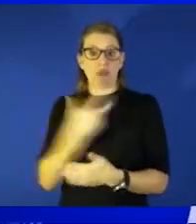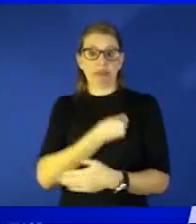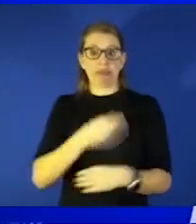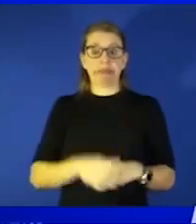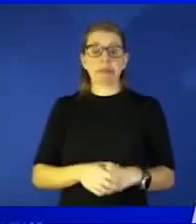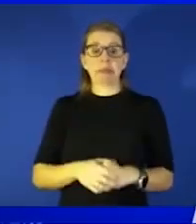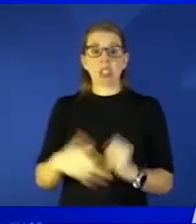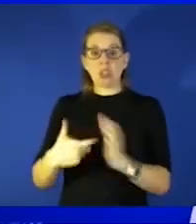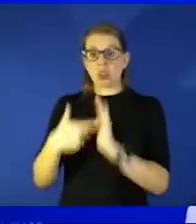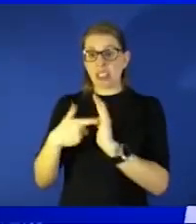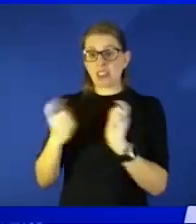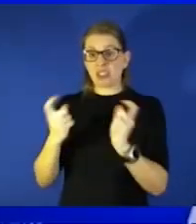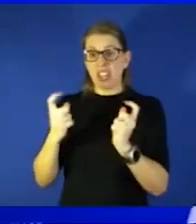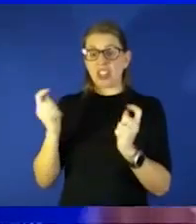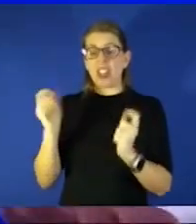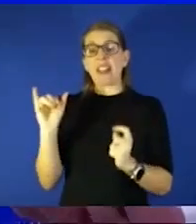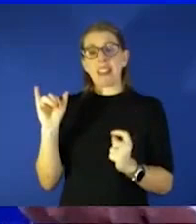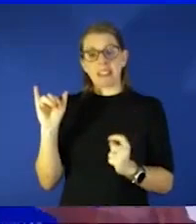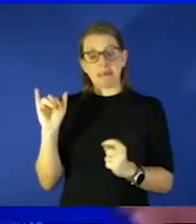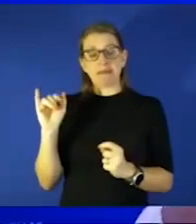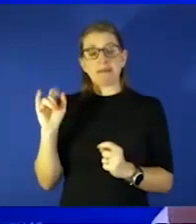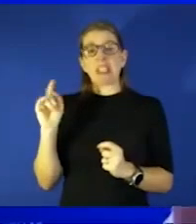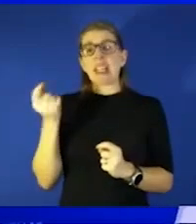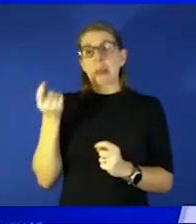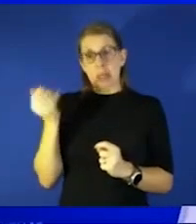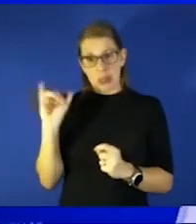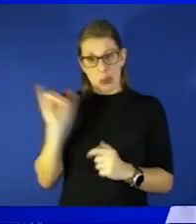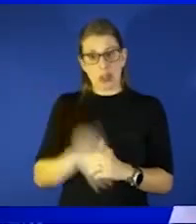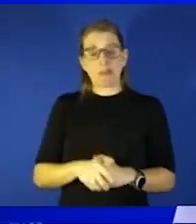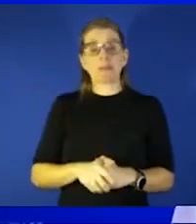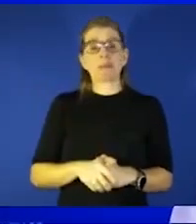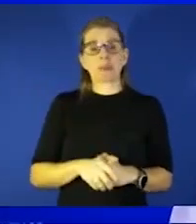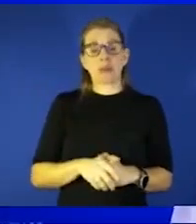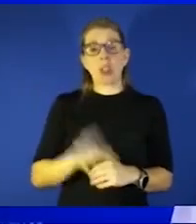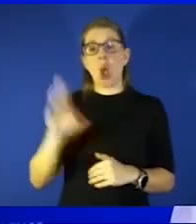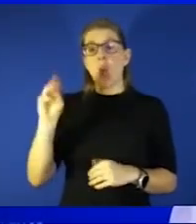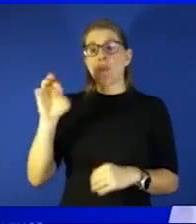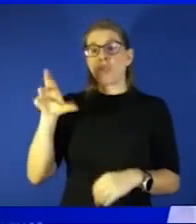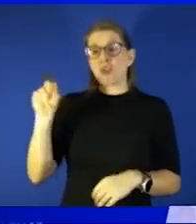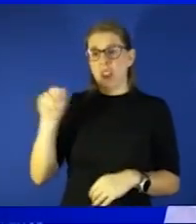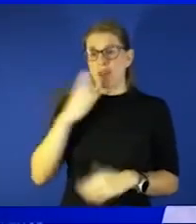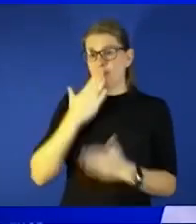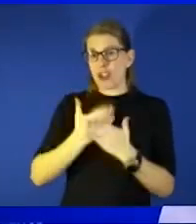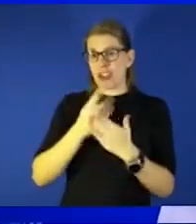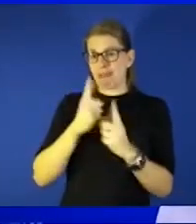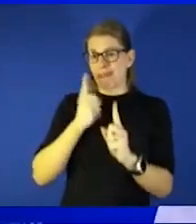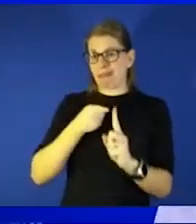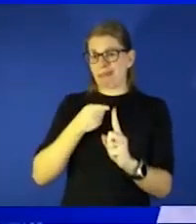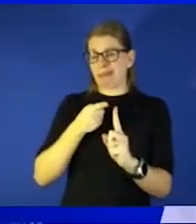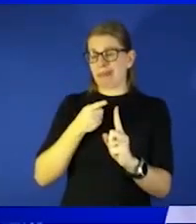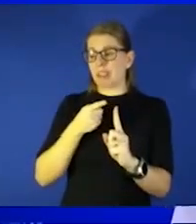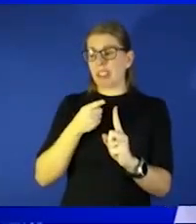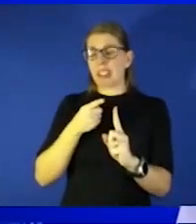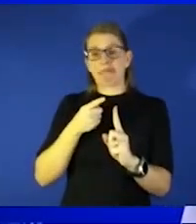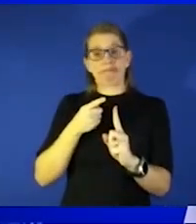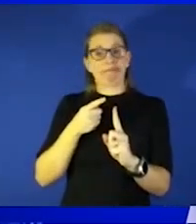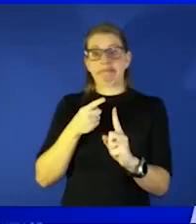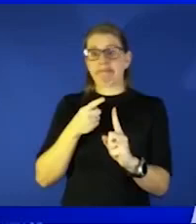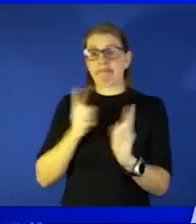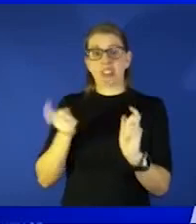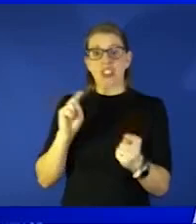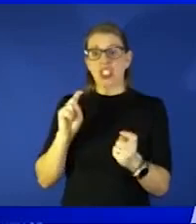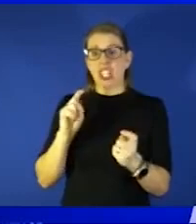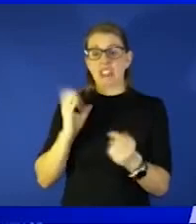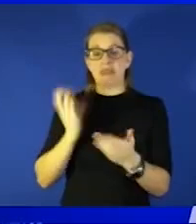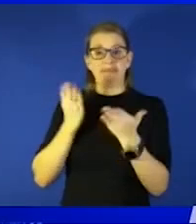is a little bit changed as well but i think you bring up a good point steve now with omicron um there really hasn't been a change in guidance the